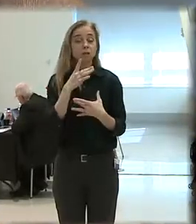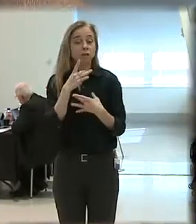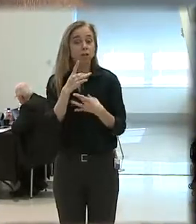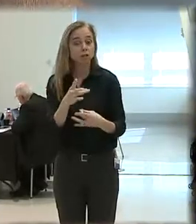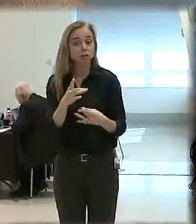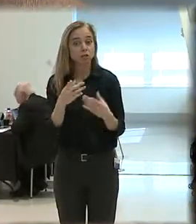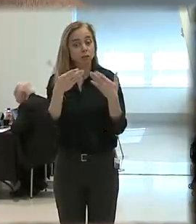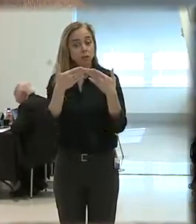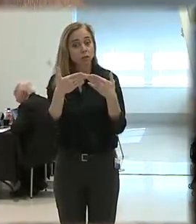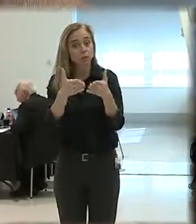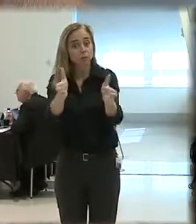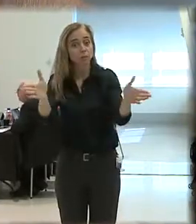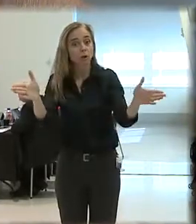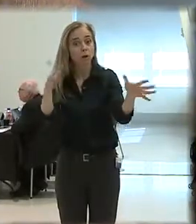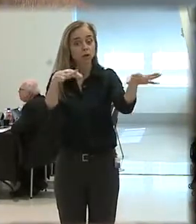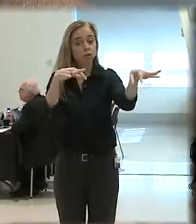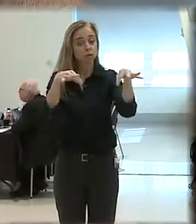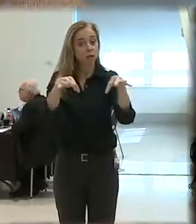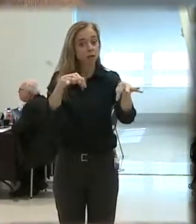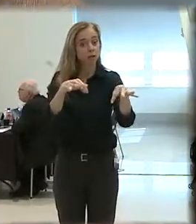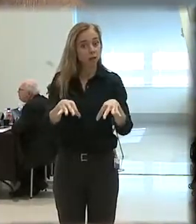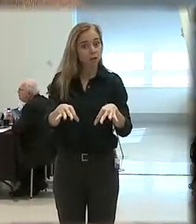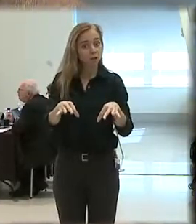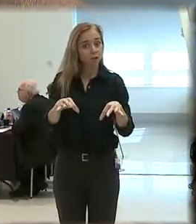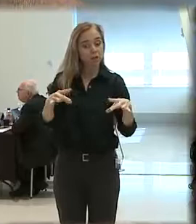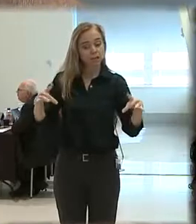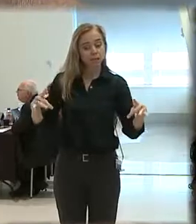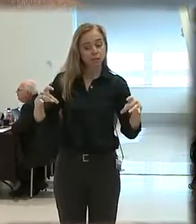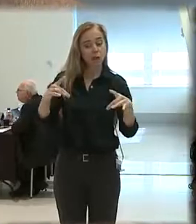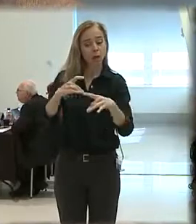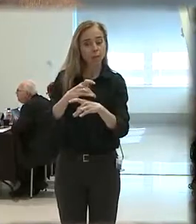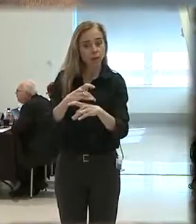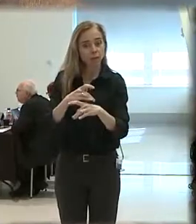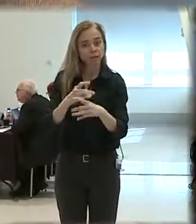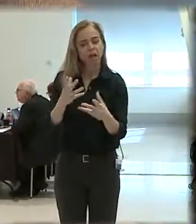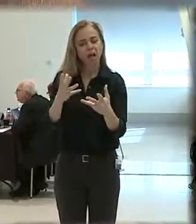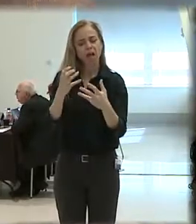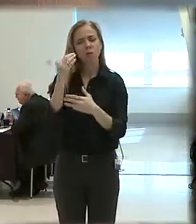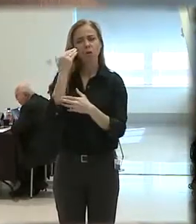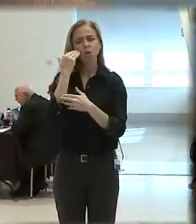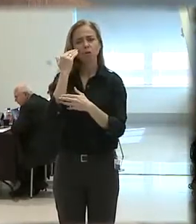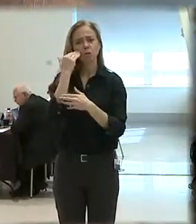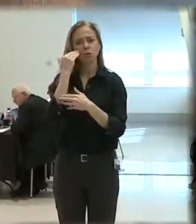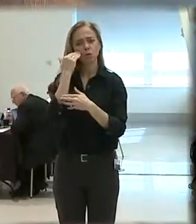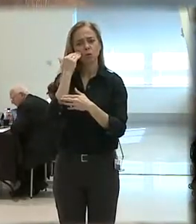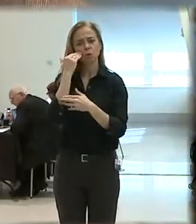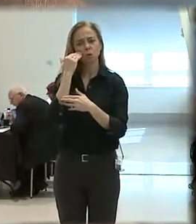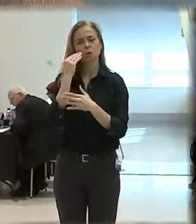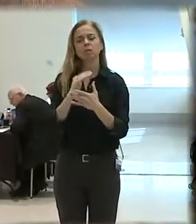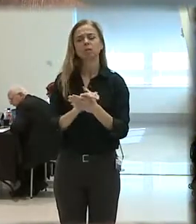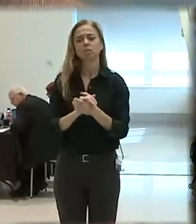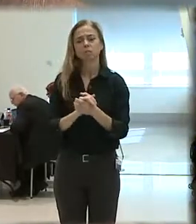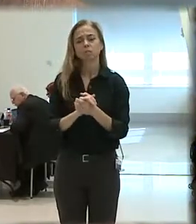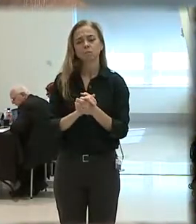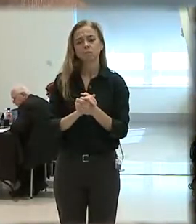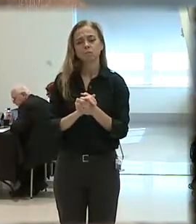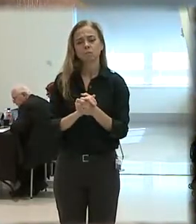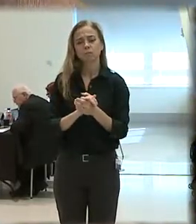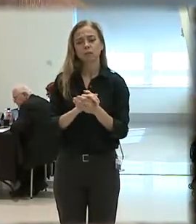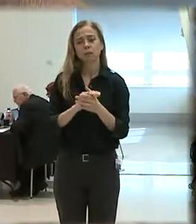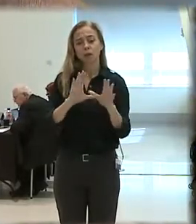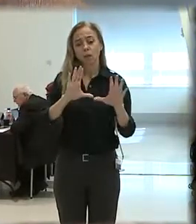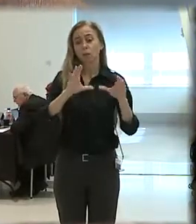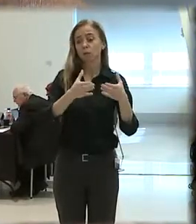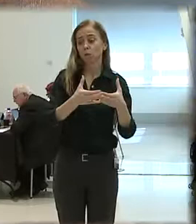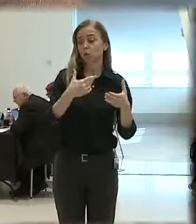broader dialogue is complex and nuanced, and I guess what I want to indicate to you is that the population that